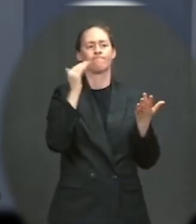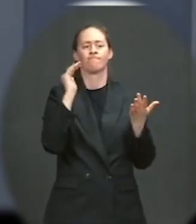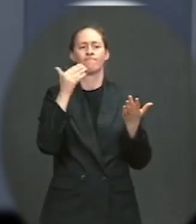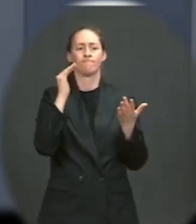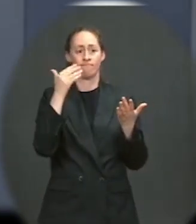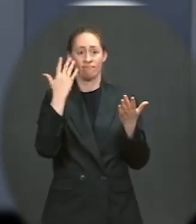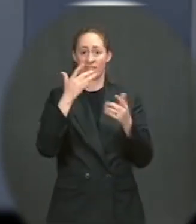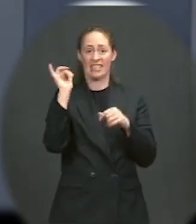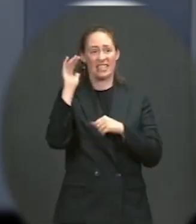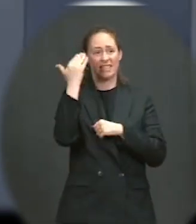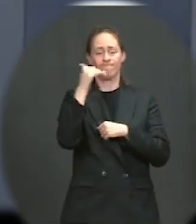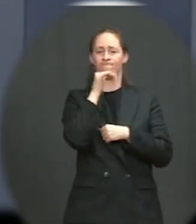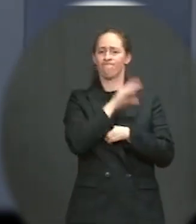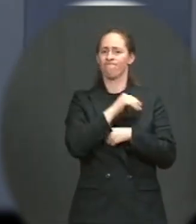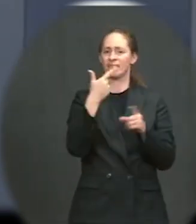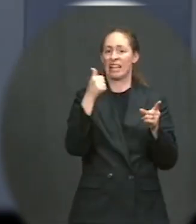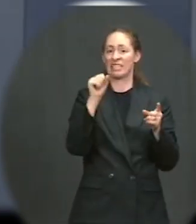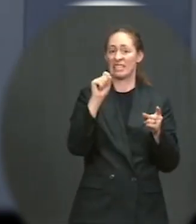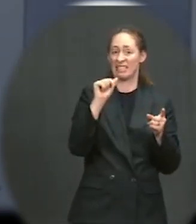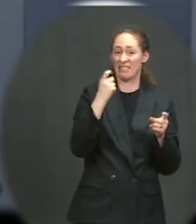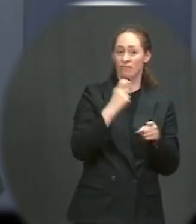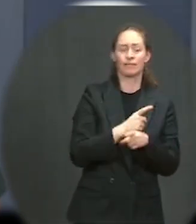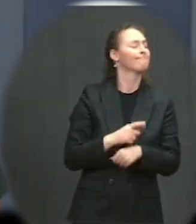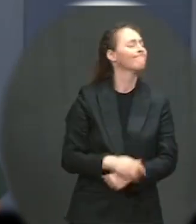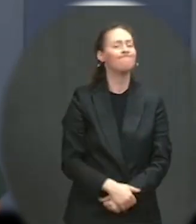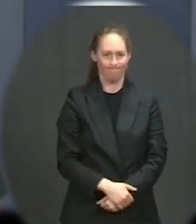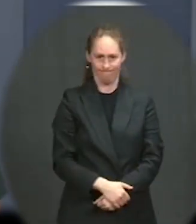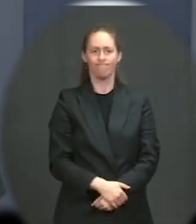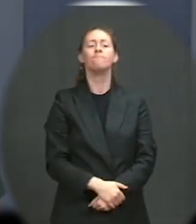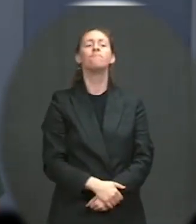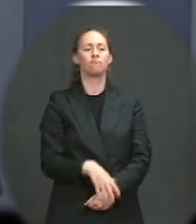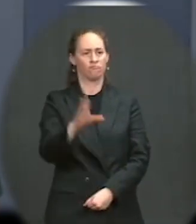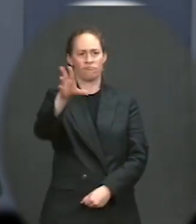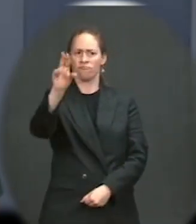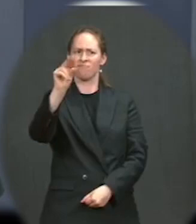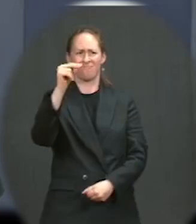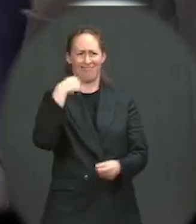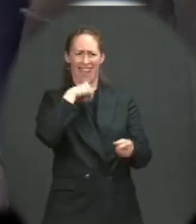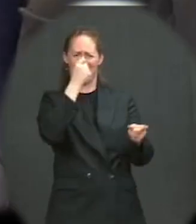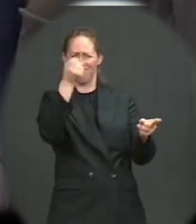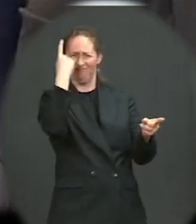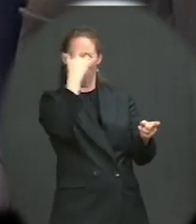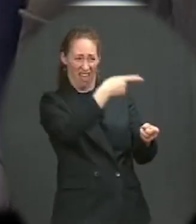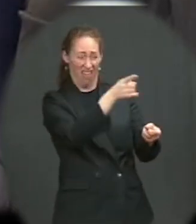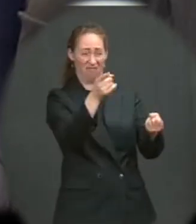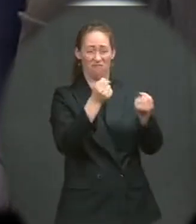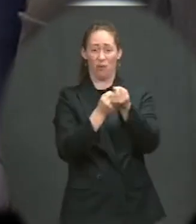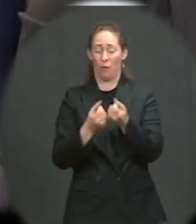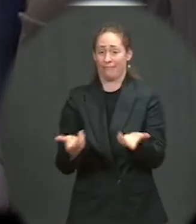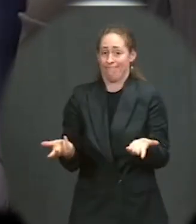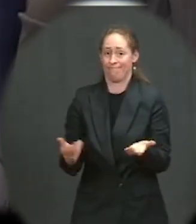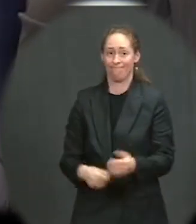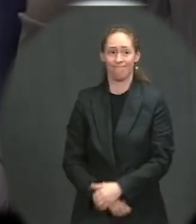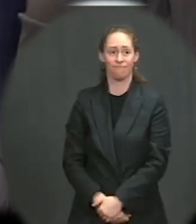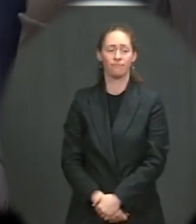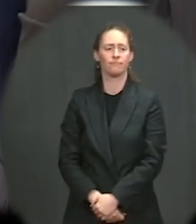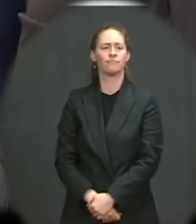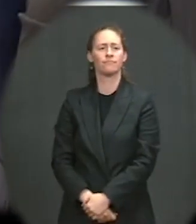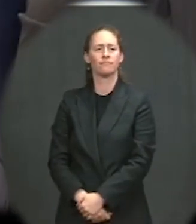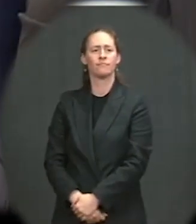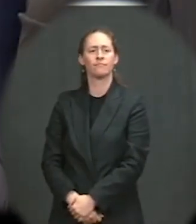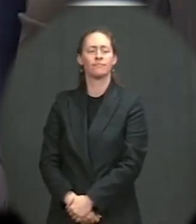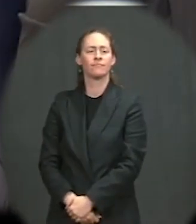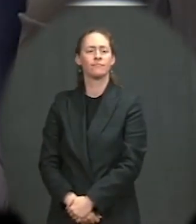for a Ford F-150 tax. I'm not sure why others are. Good for it. And then quickly, given the tempo of some of the Taliban